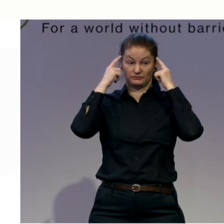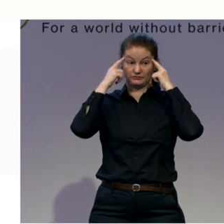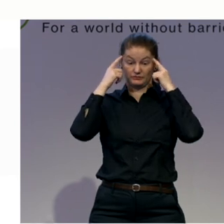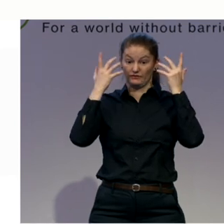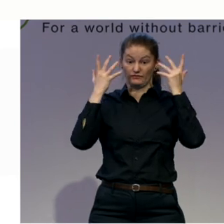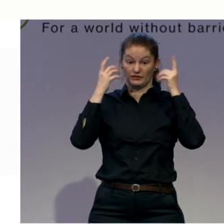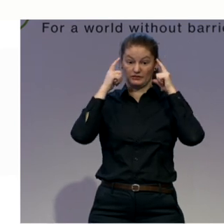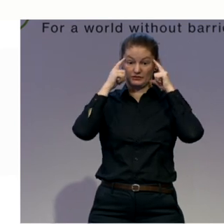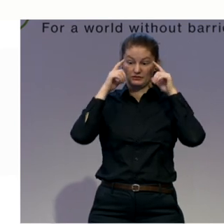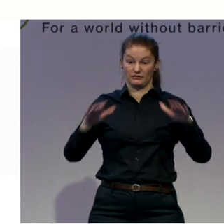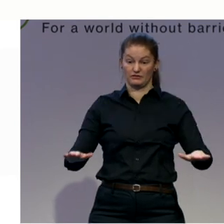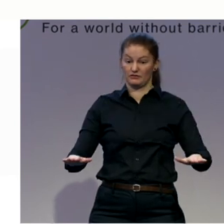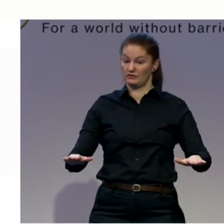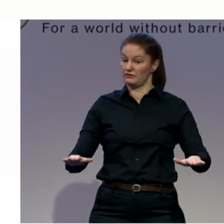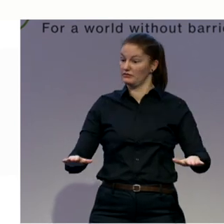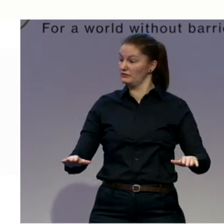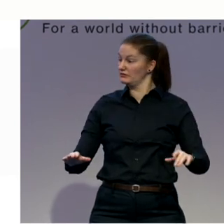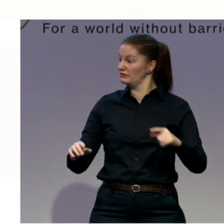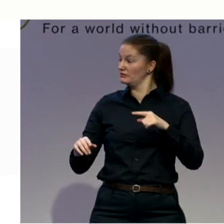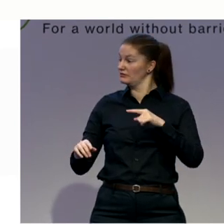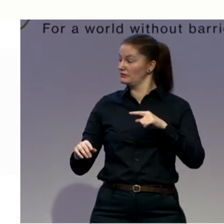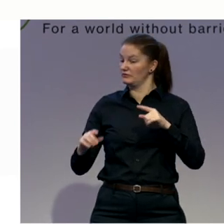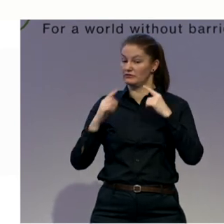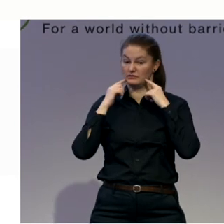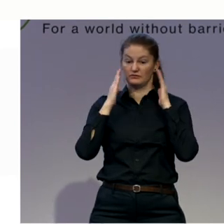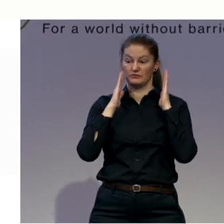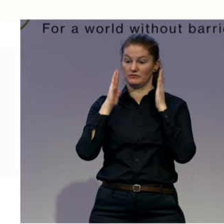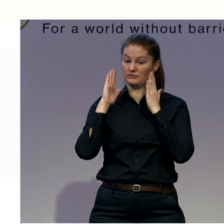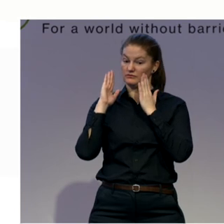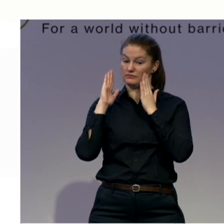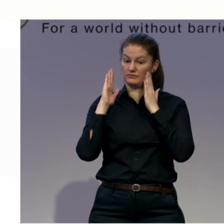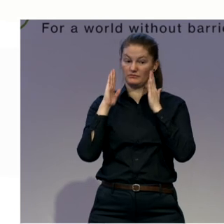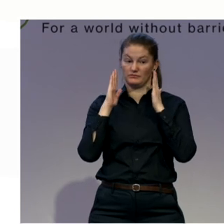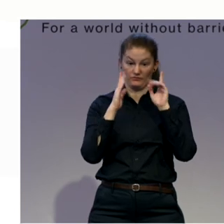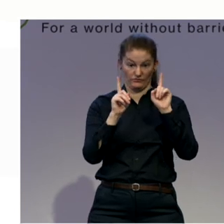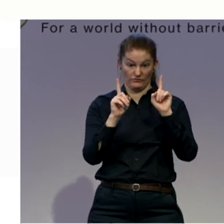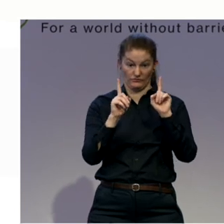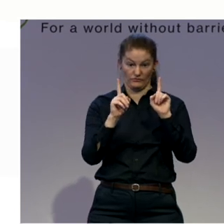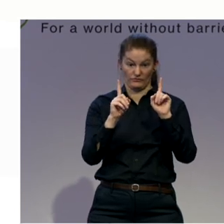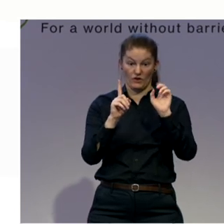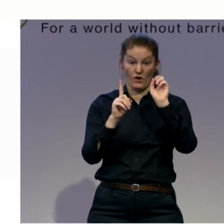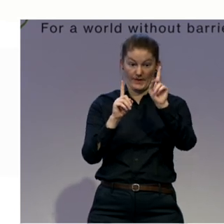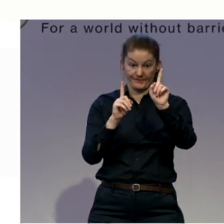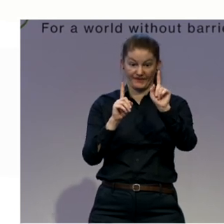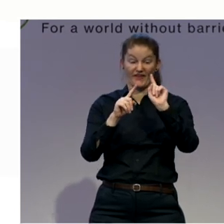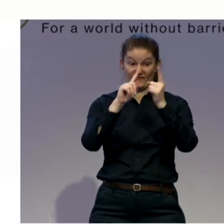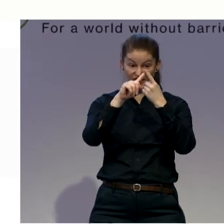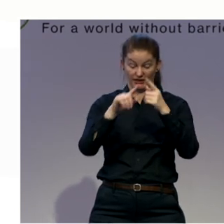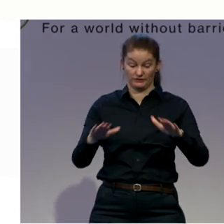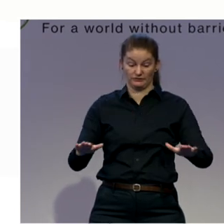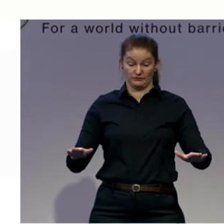your left shoulder. So let's try. And open your chest. And move your